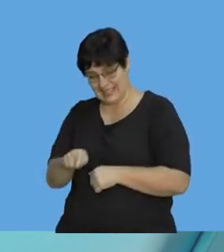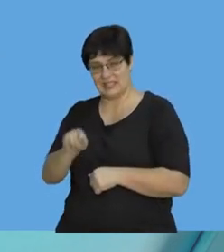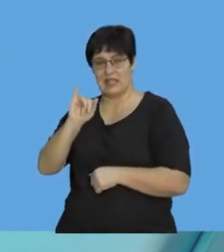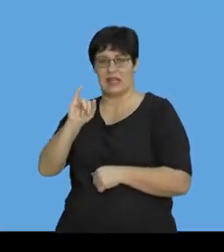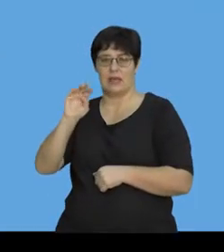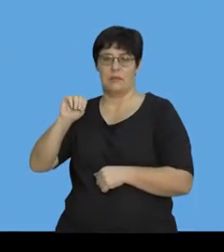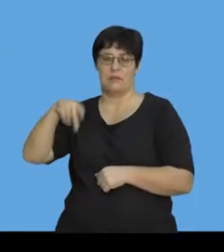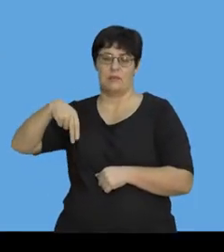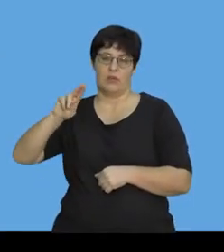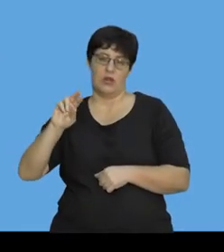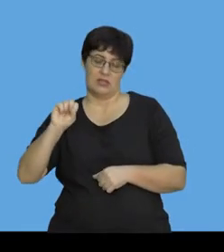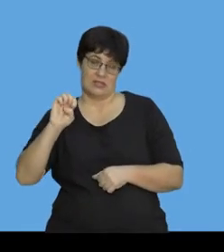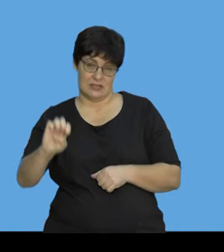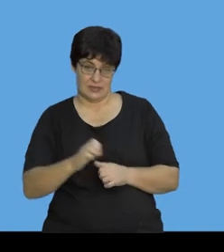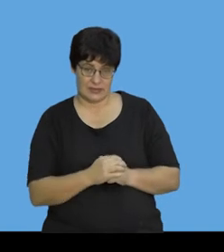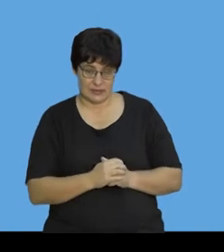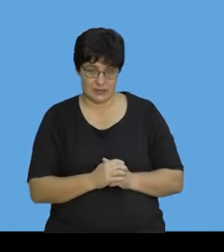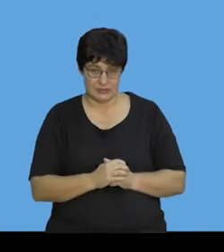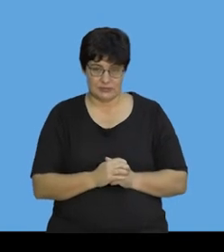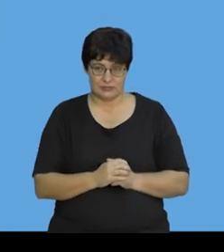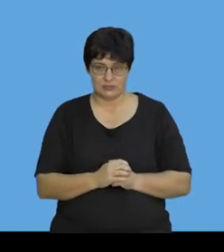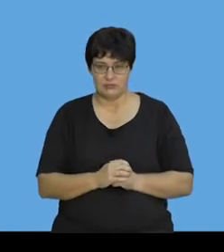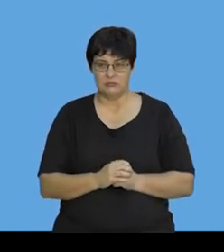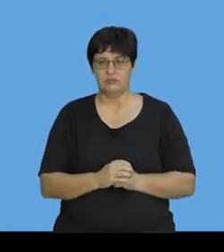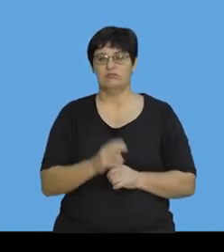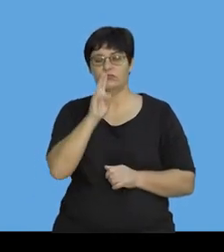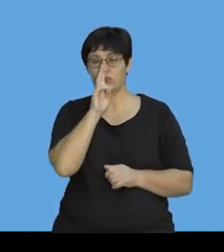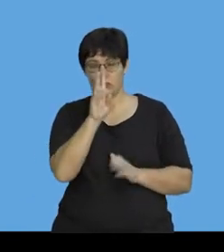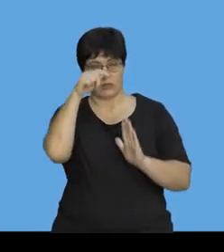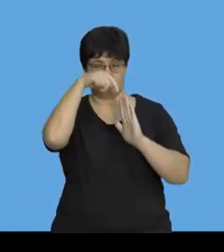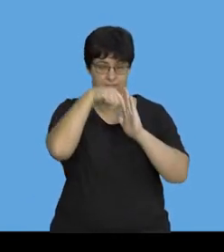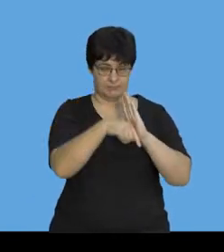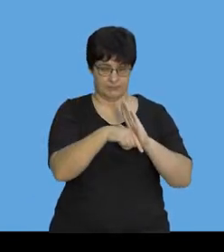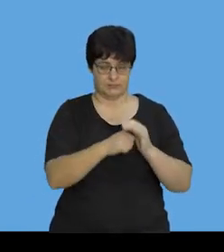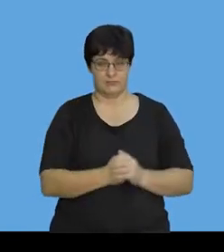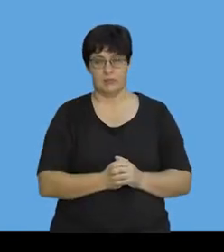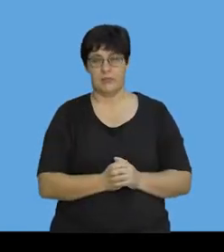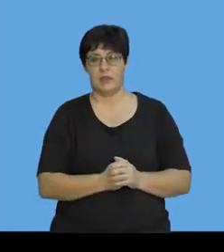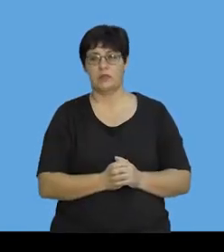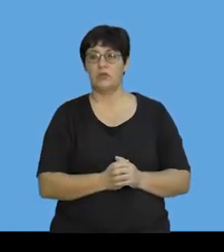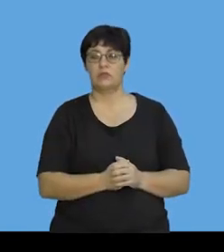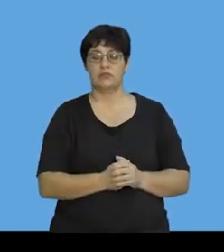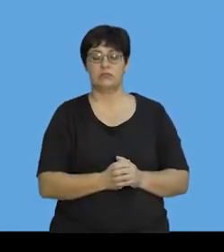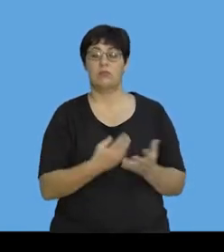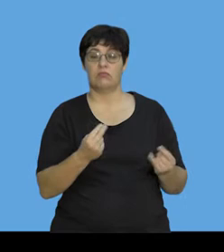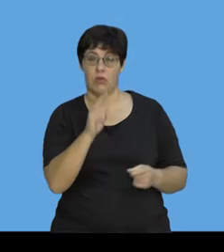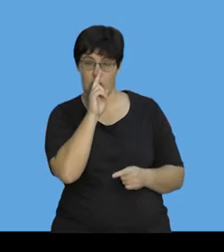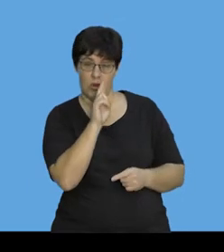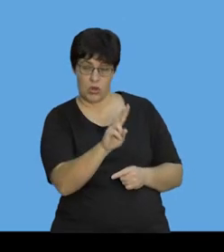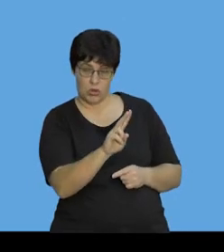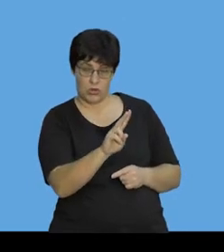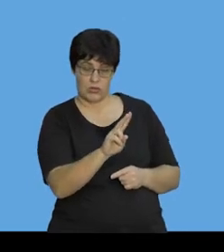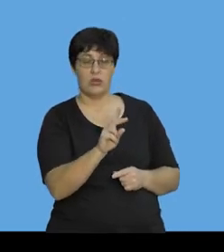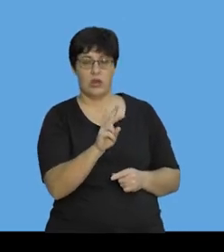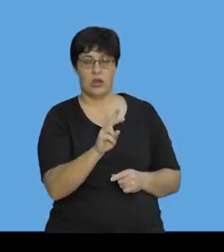okay? So, we're looking at it in detail now. So, impulse, we're going to look at its